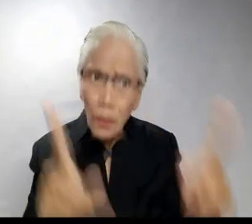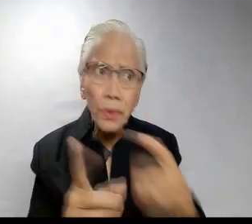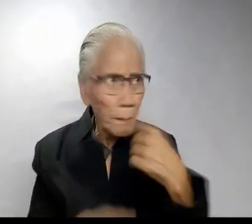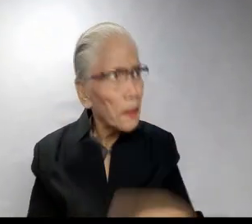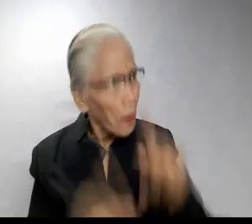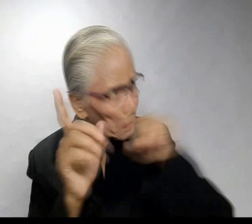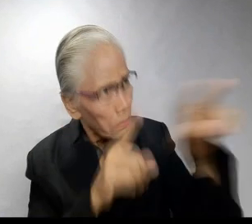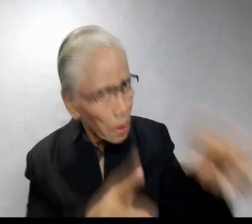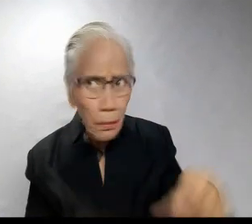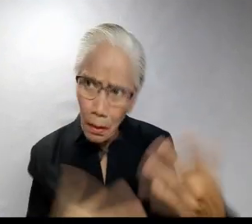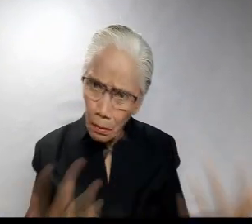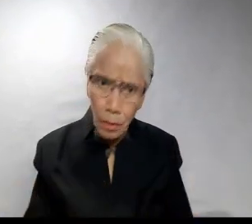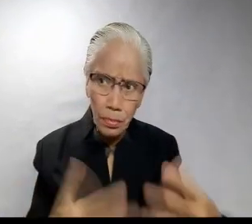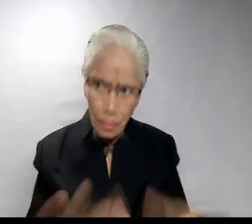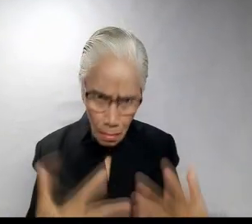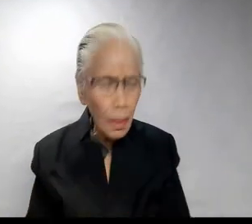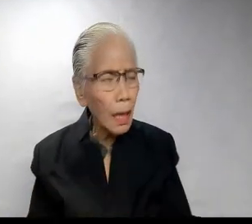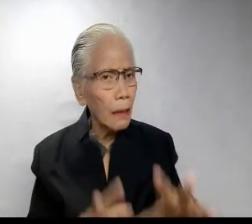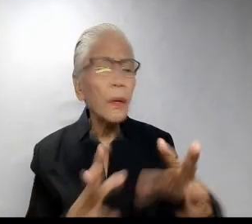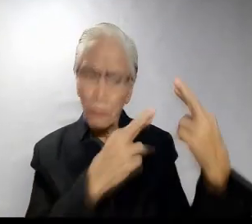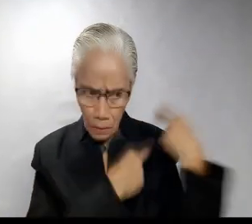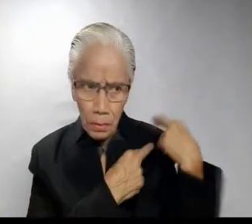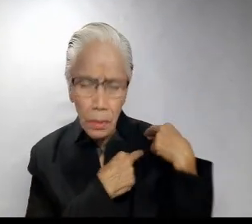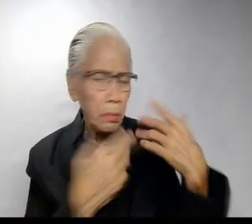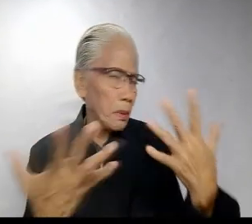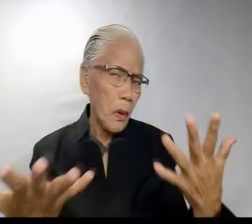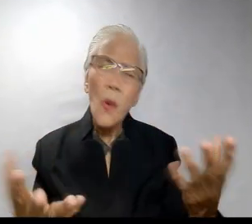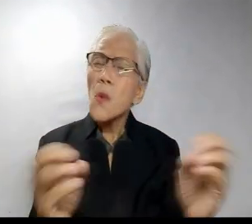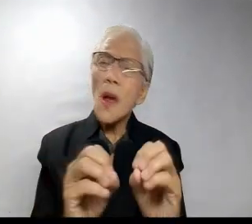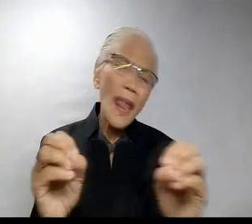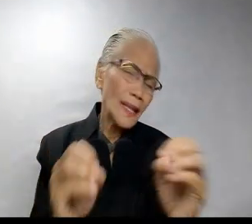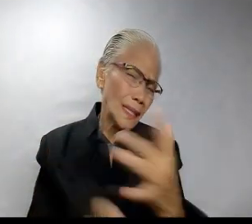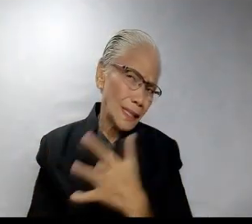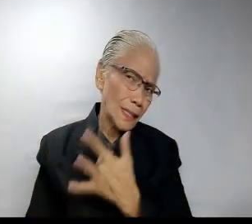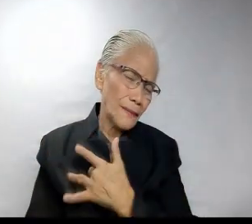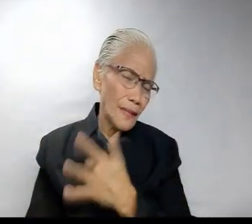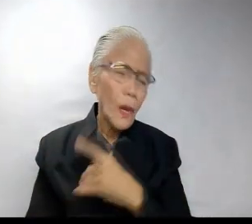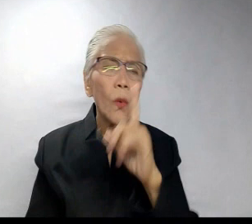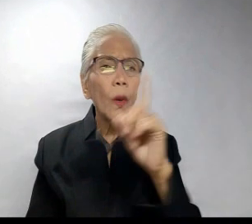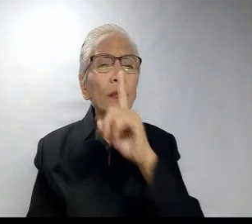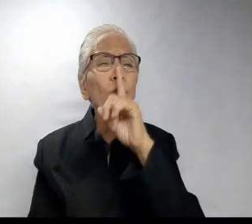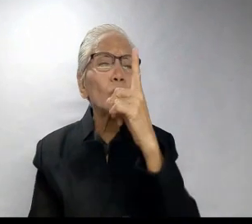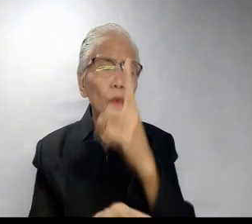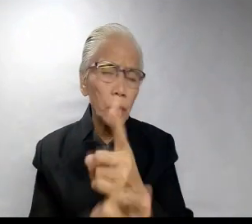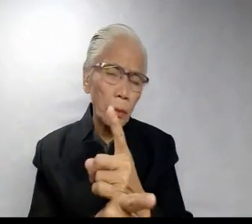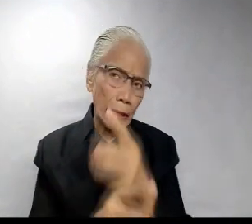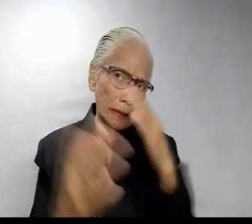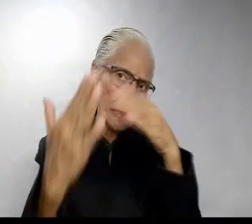daw at fulfilled na ang Sunday obligations. Wala nang sense of what